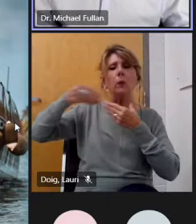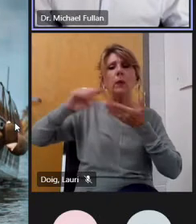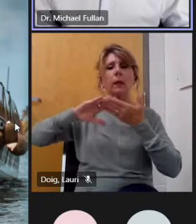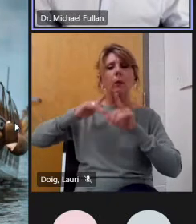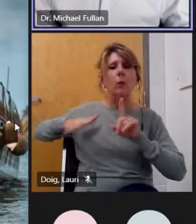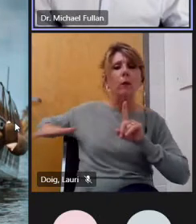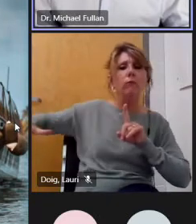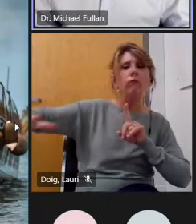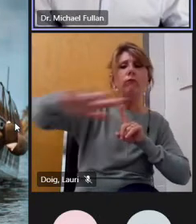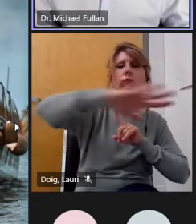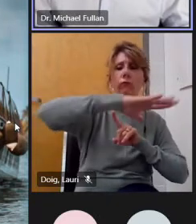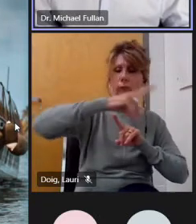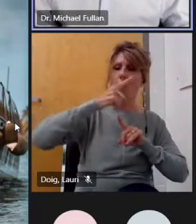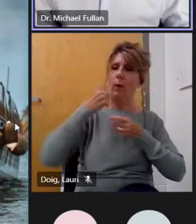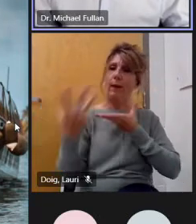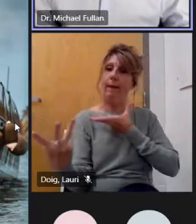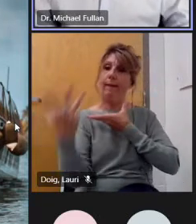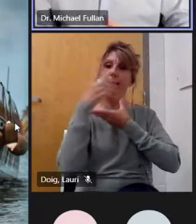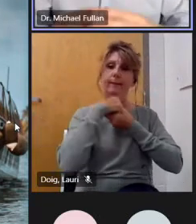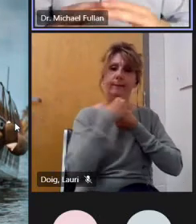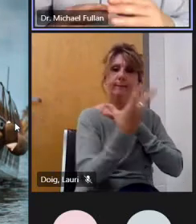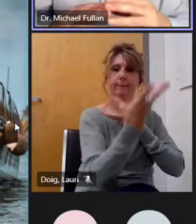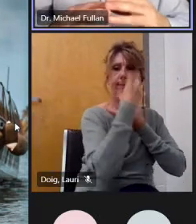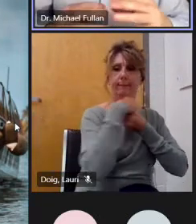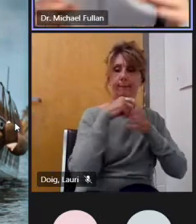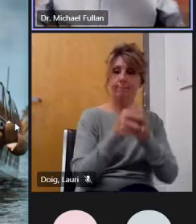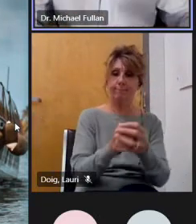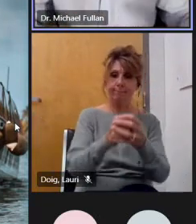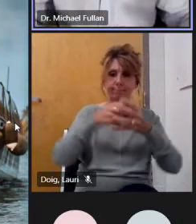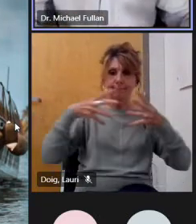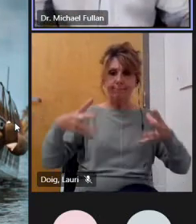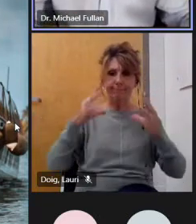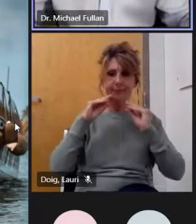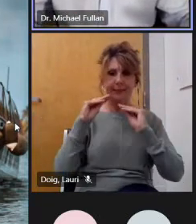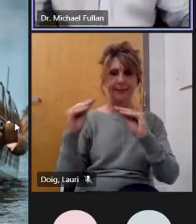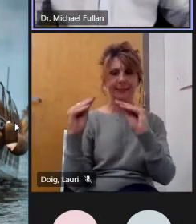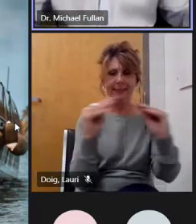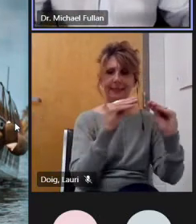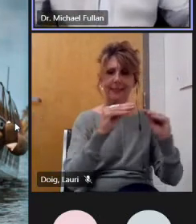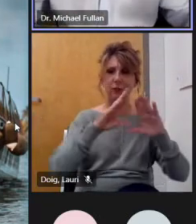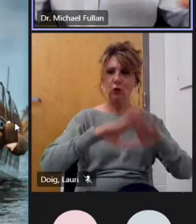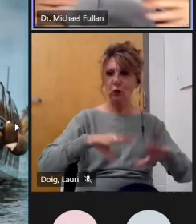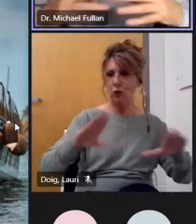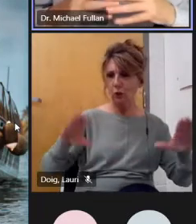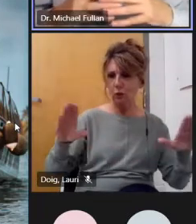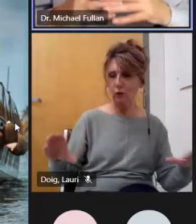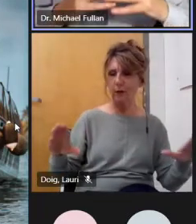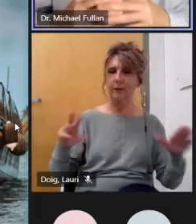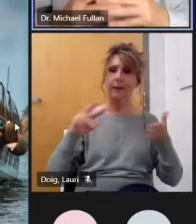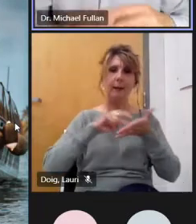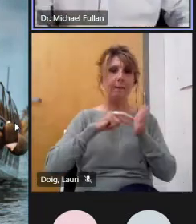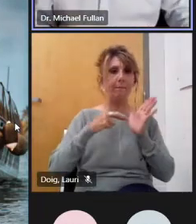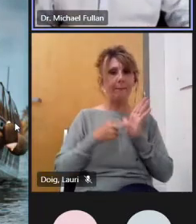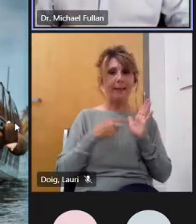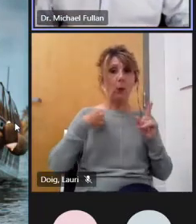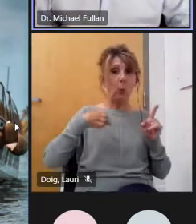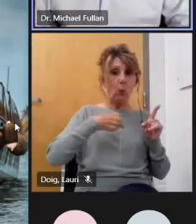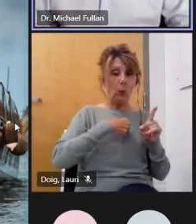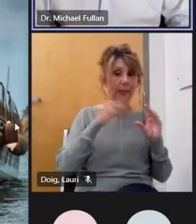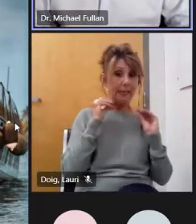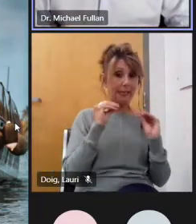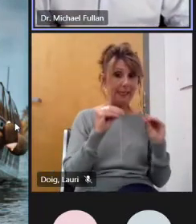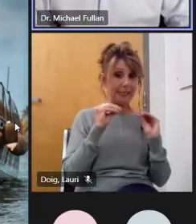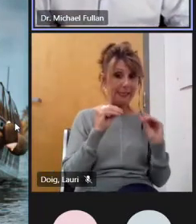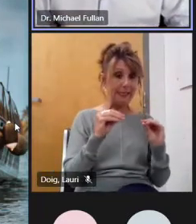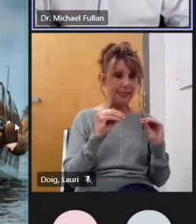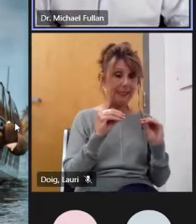learning and being uh well that are uh not just uh doing things independently but more and more they're doing